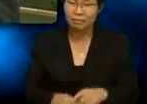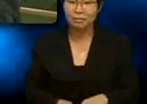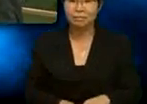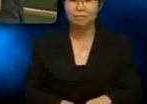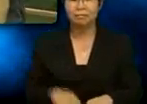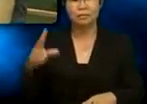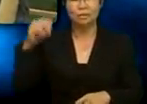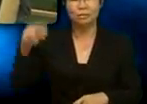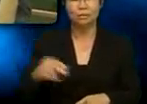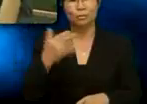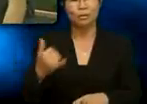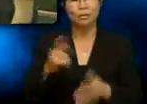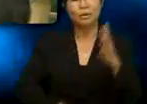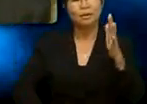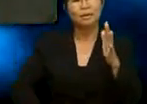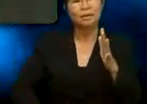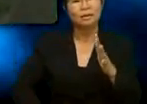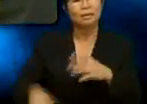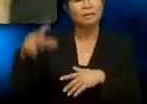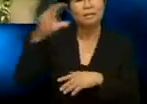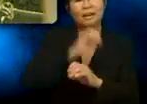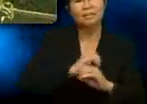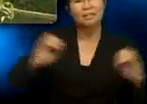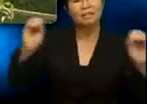Why? Nothing, nothing.